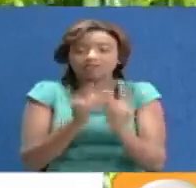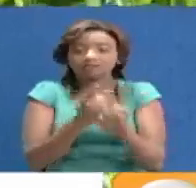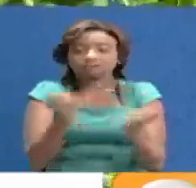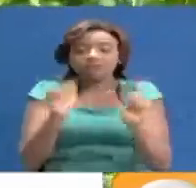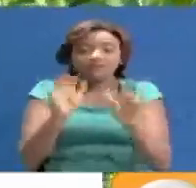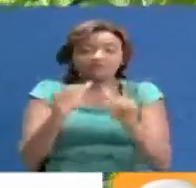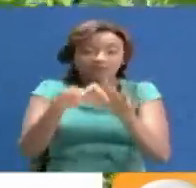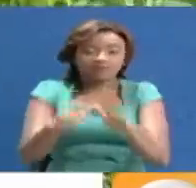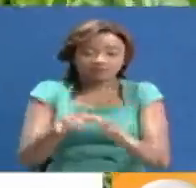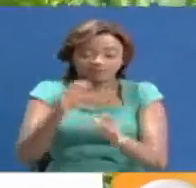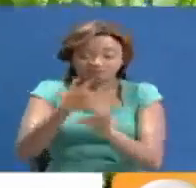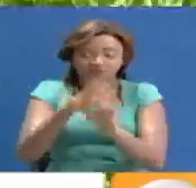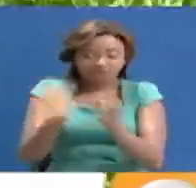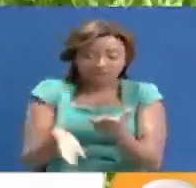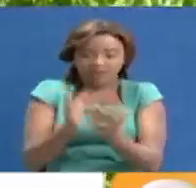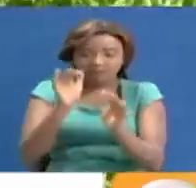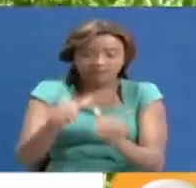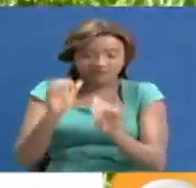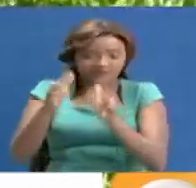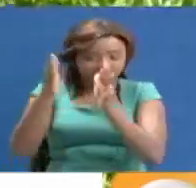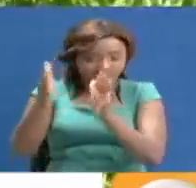majani chai unamanufa kwa ukulima.